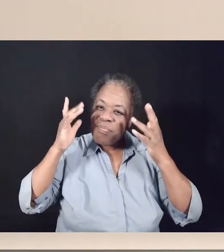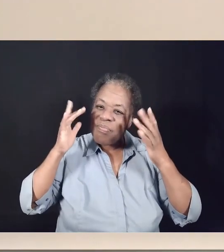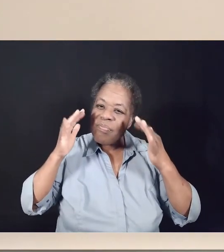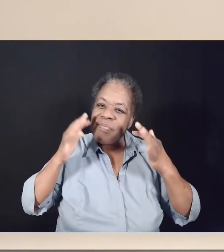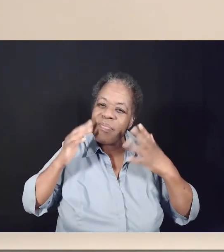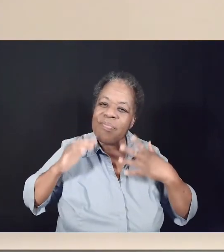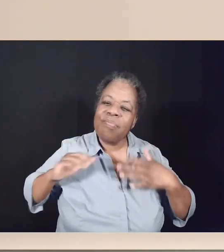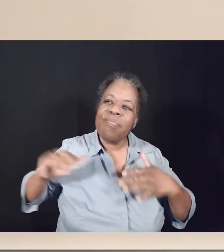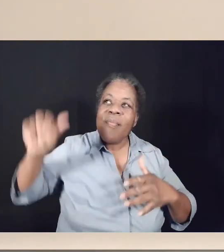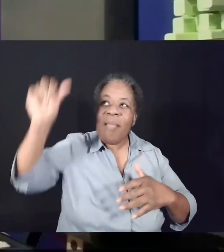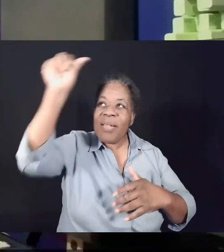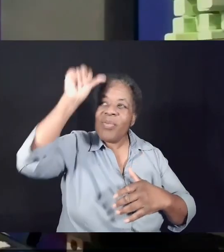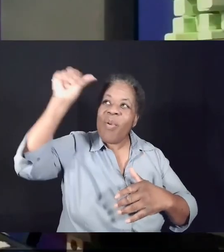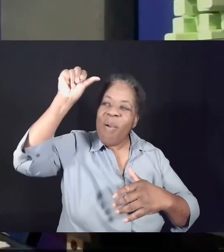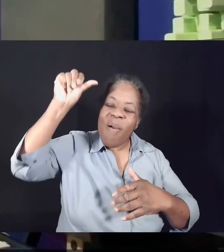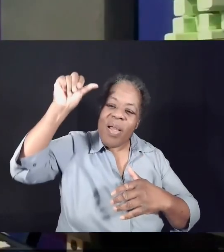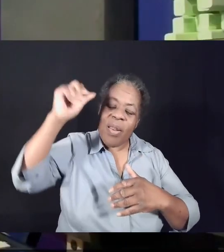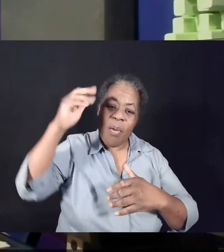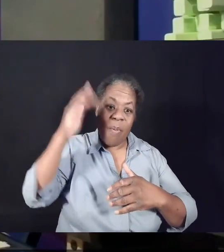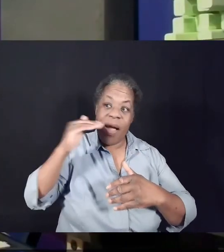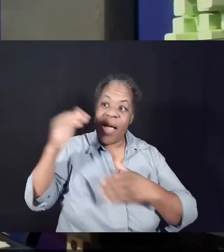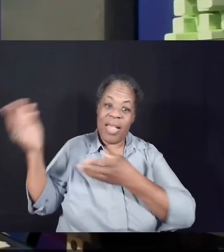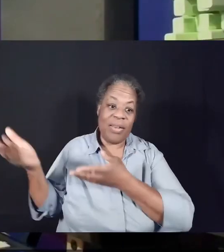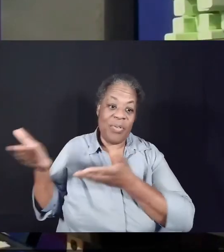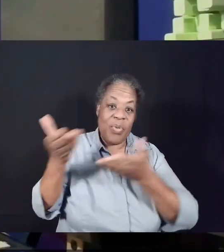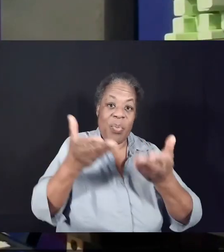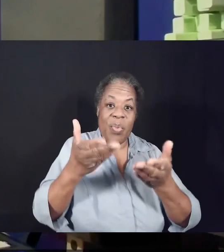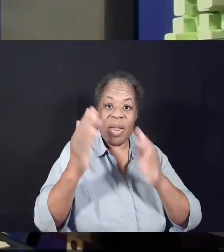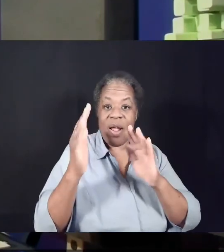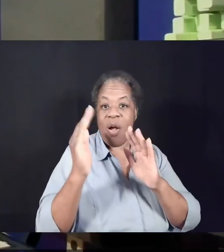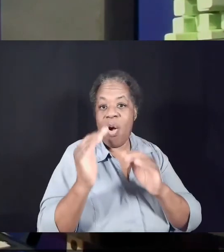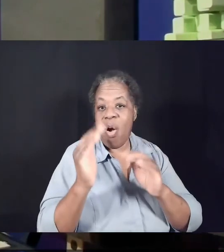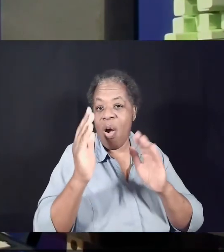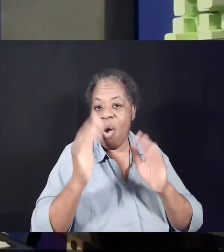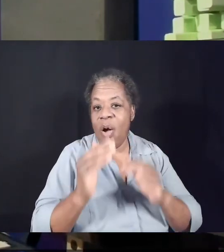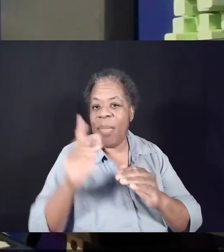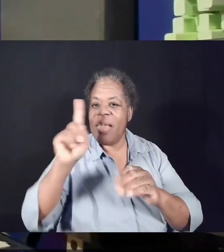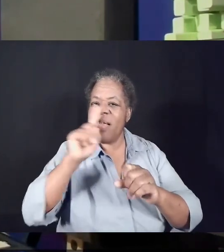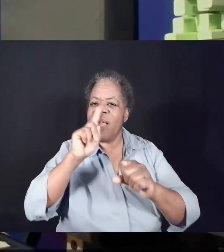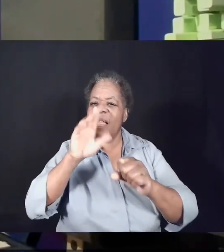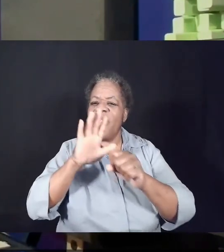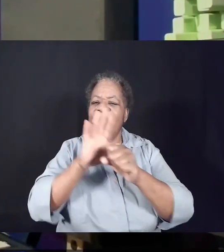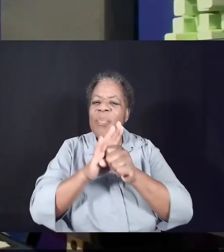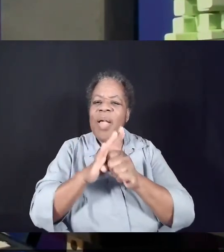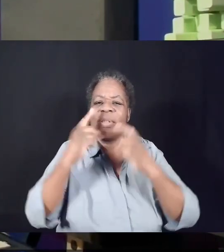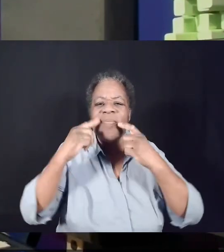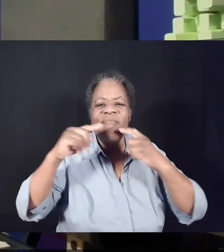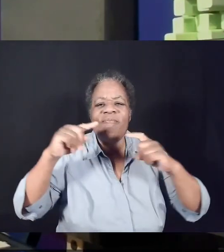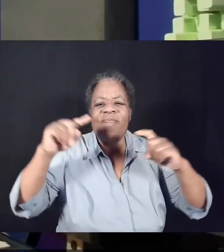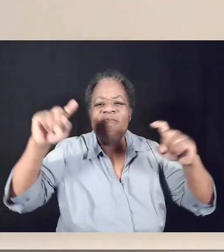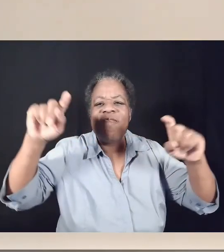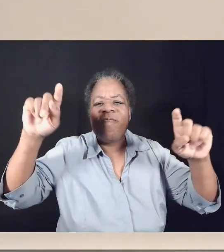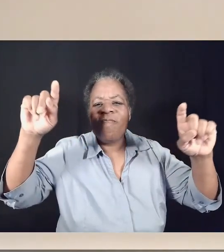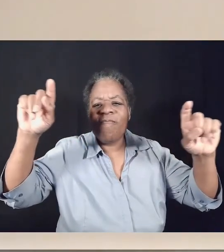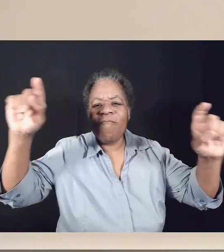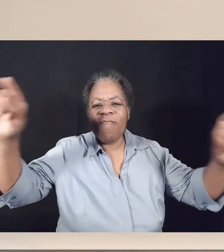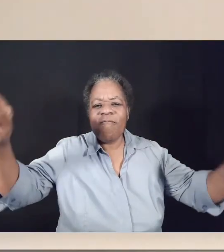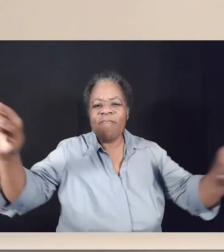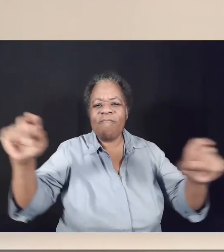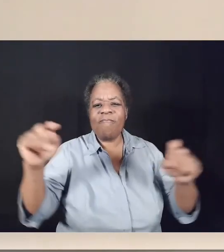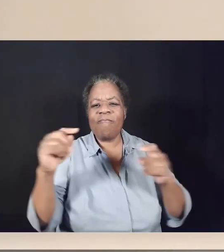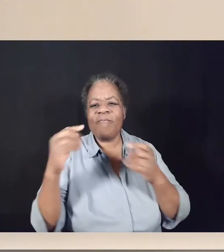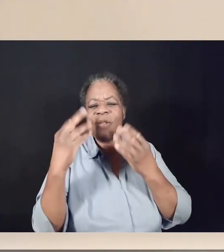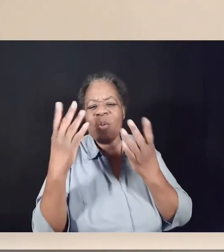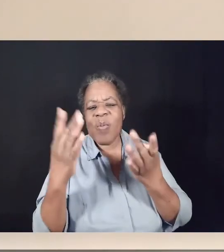The Spirit of the Lord and we're still watching it unfold.